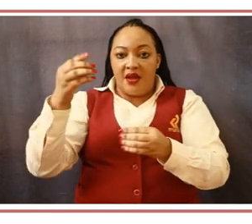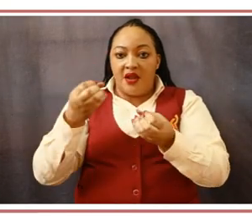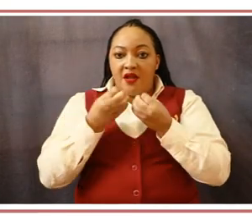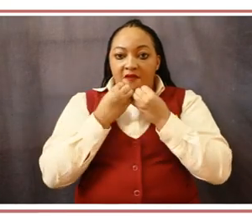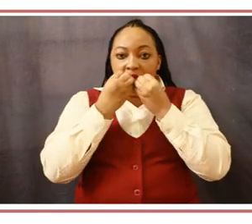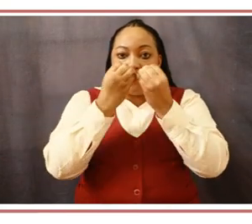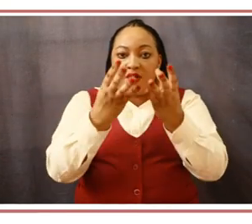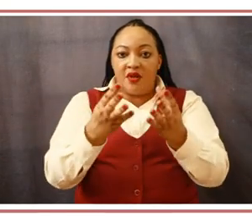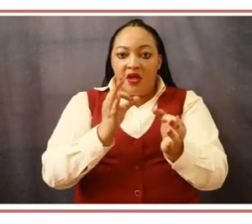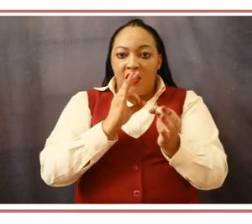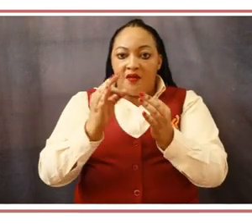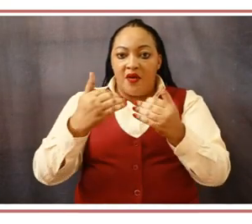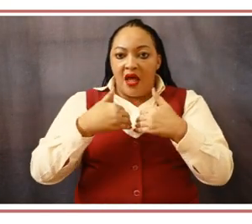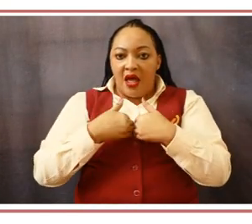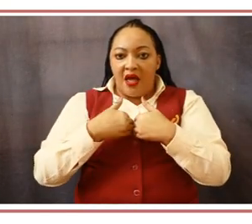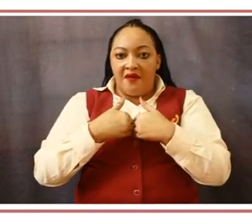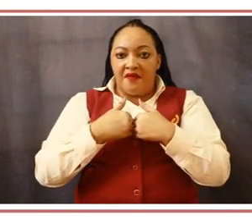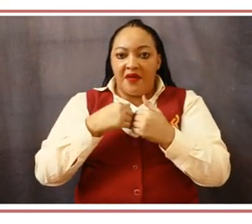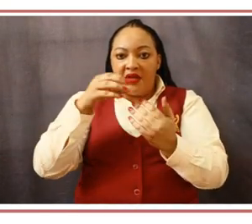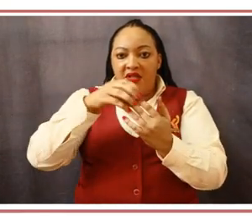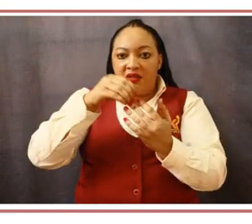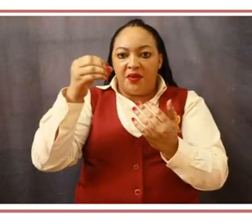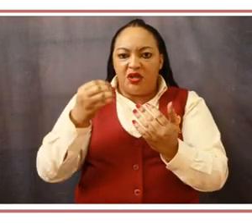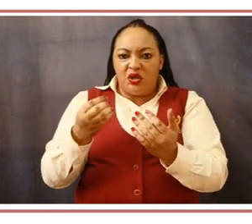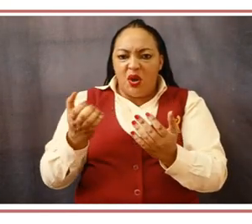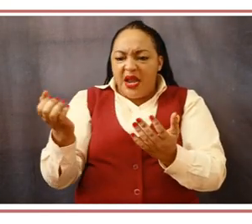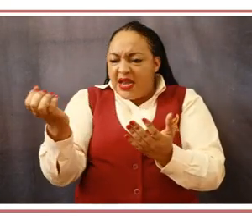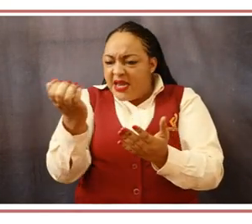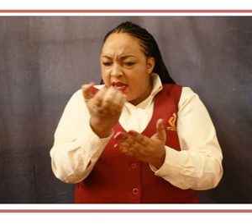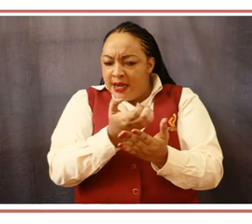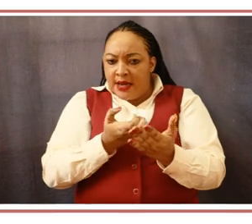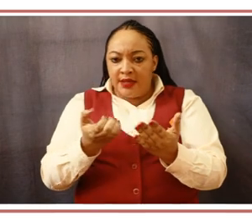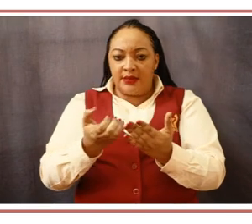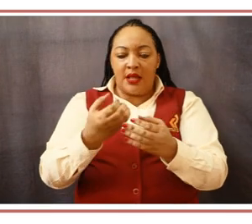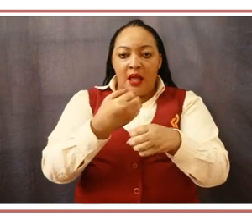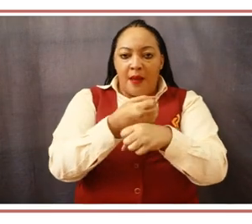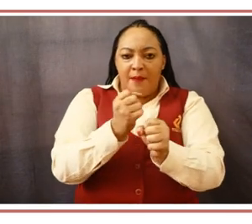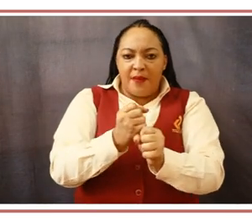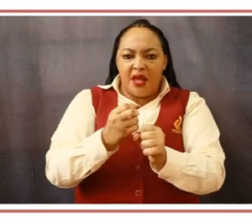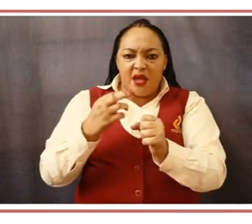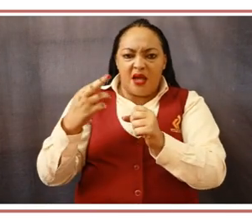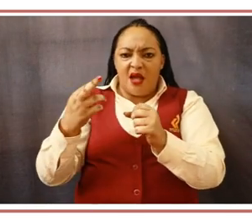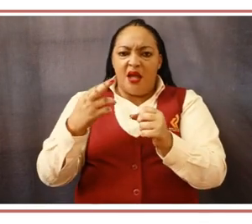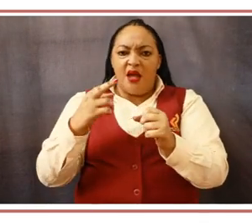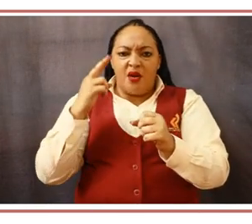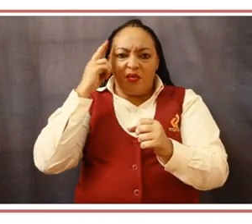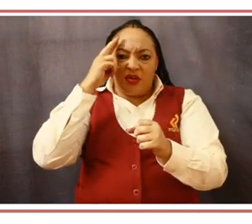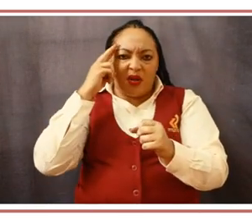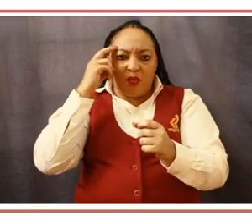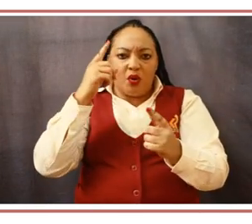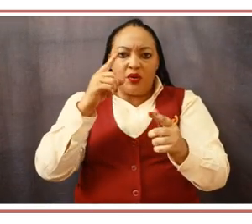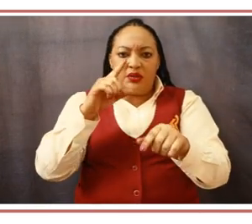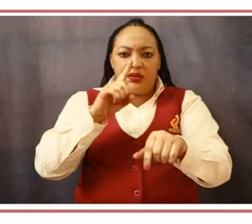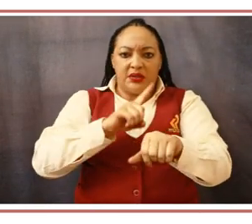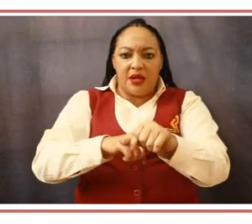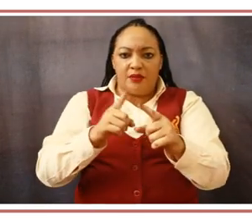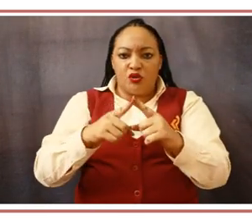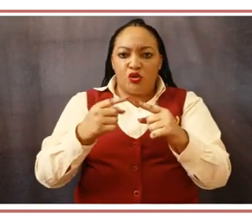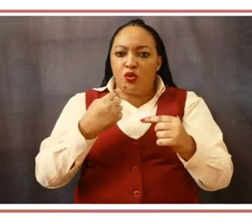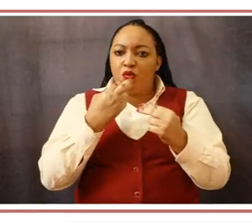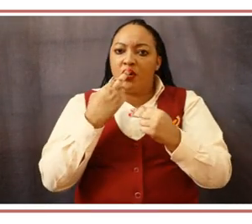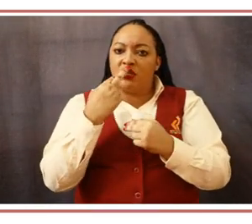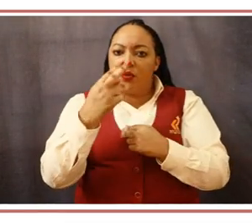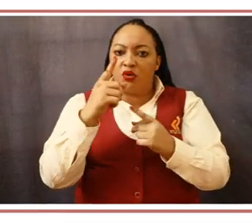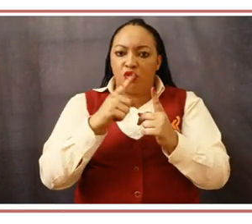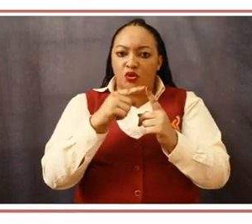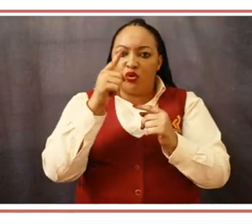feedback and suggestions on how to improve our services, providing us with timely, necessary and accurate information. Let us know